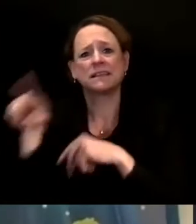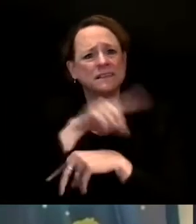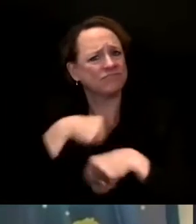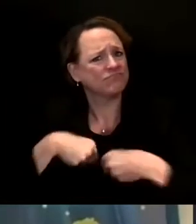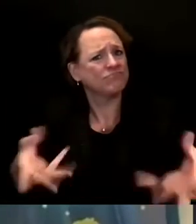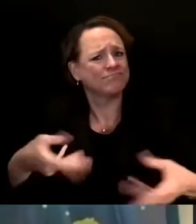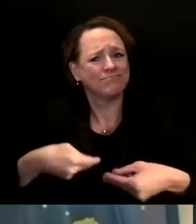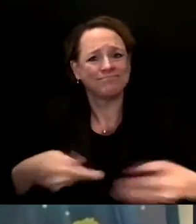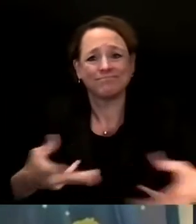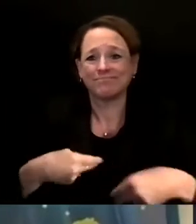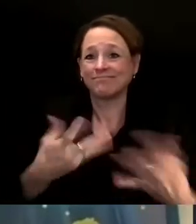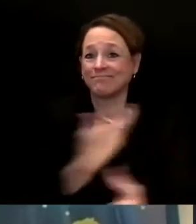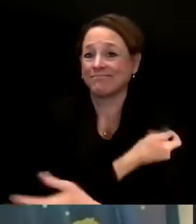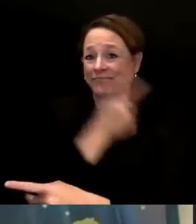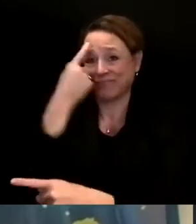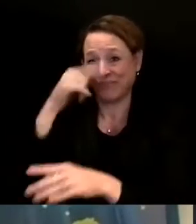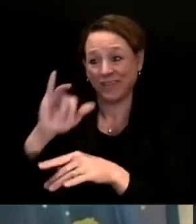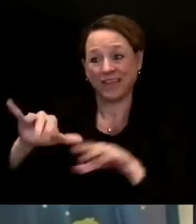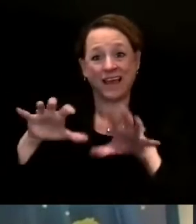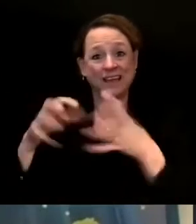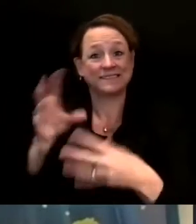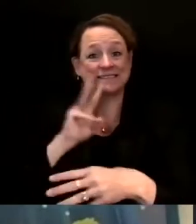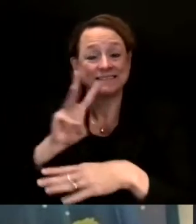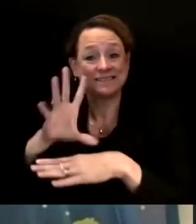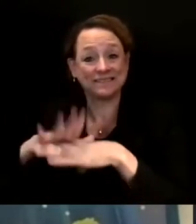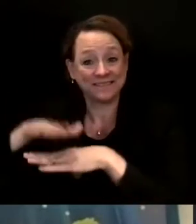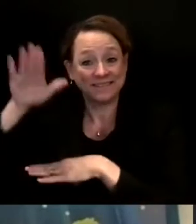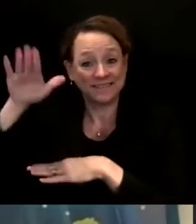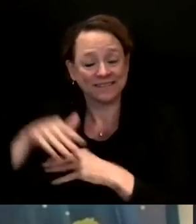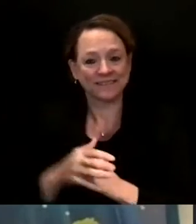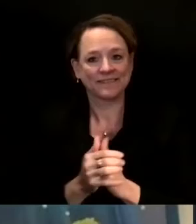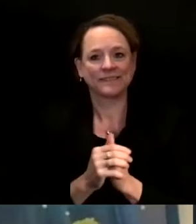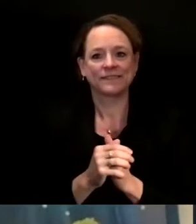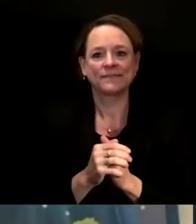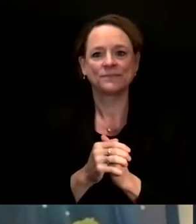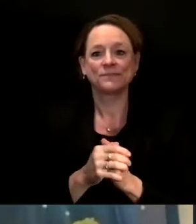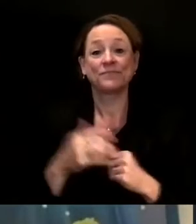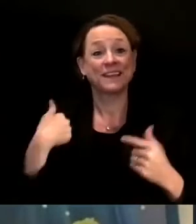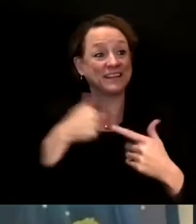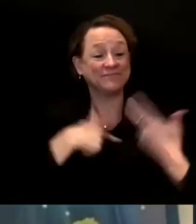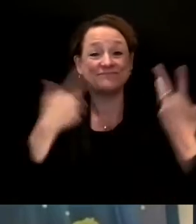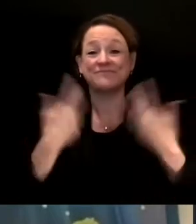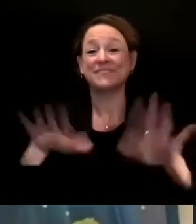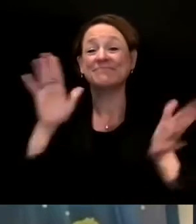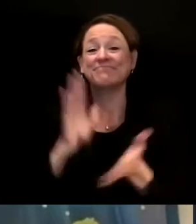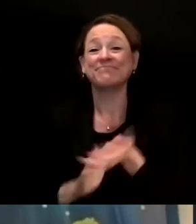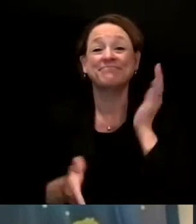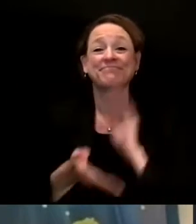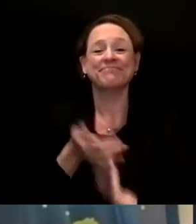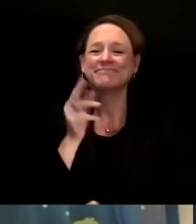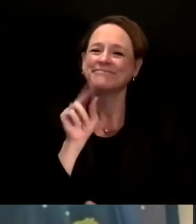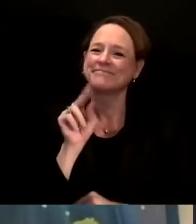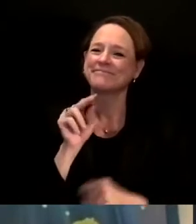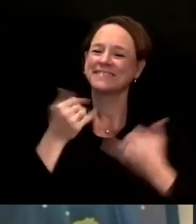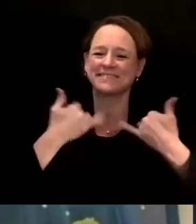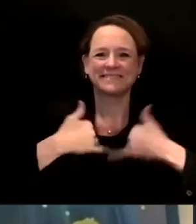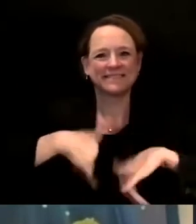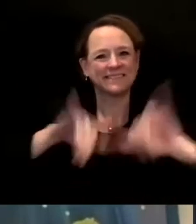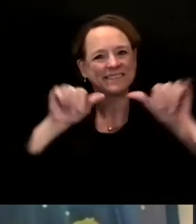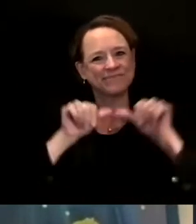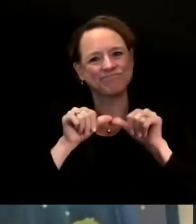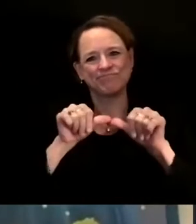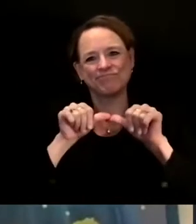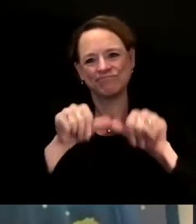There is, however, much more work to be done, and we look forward to seeing younger age groups catch up to their